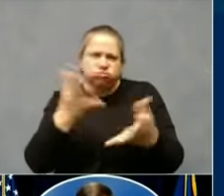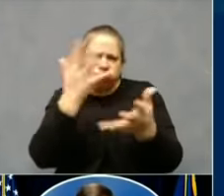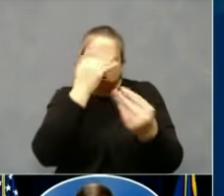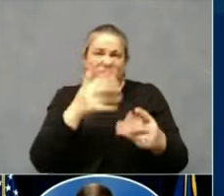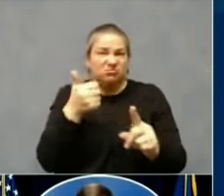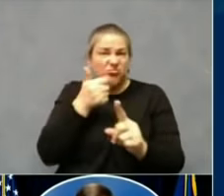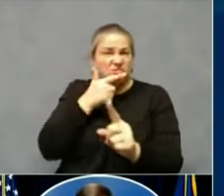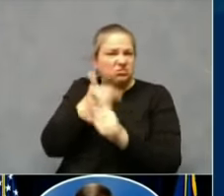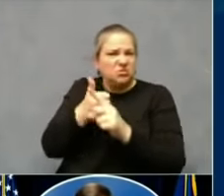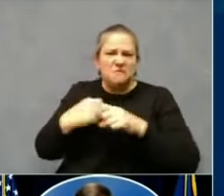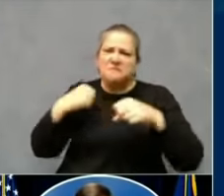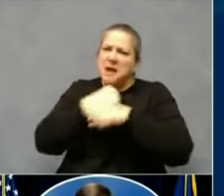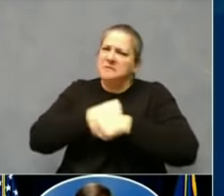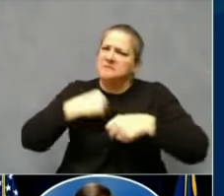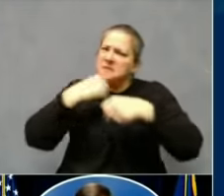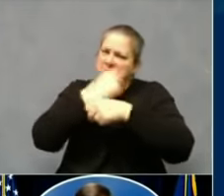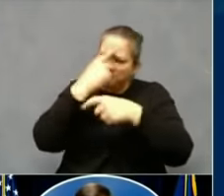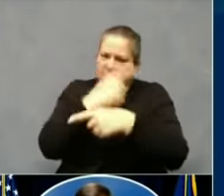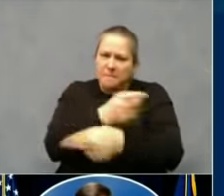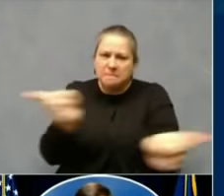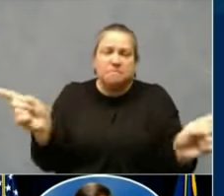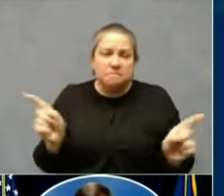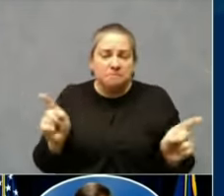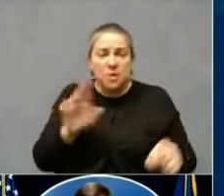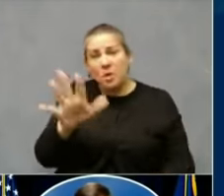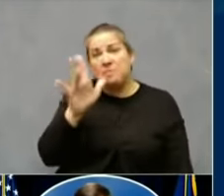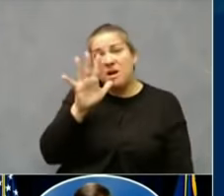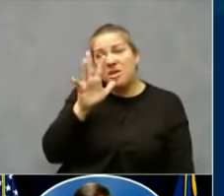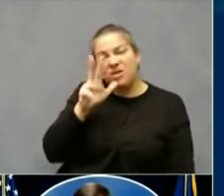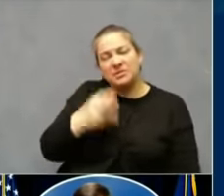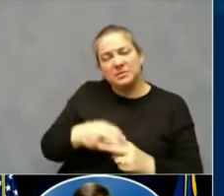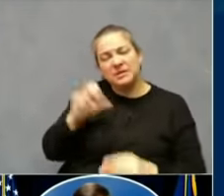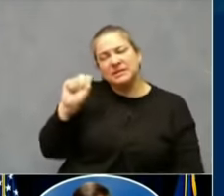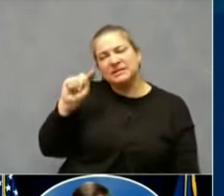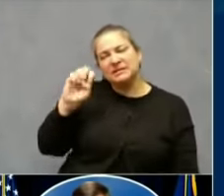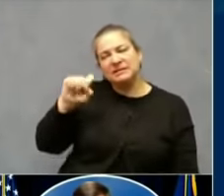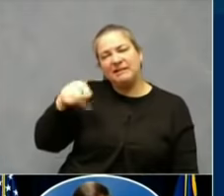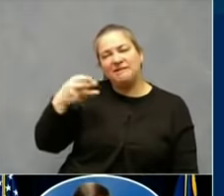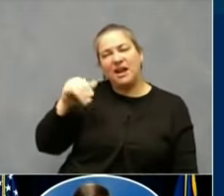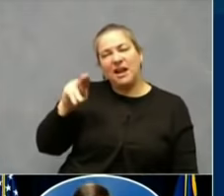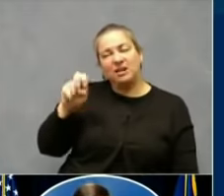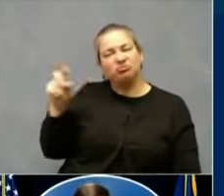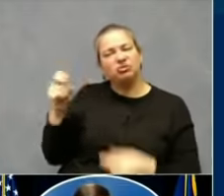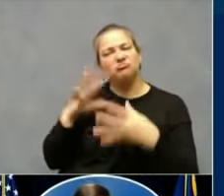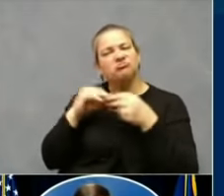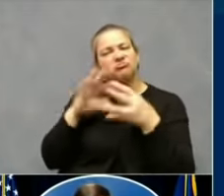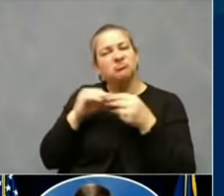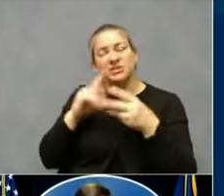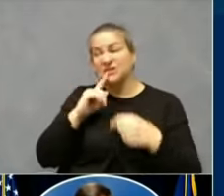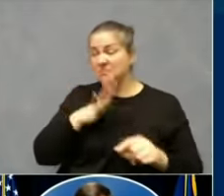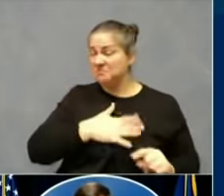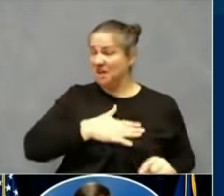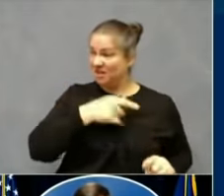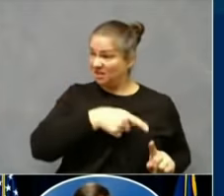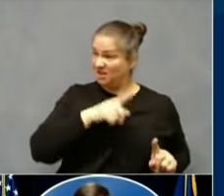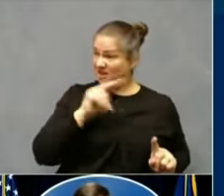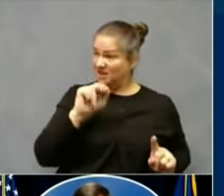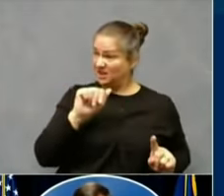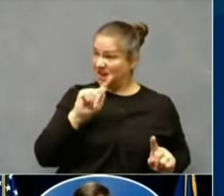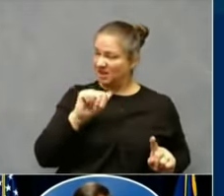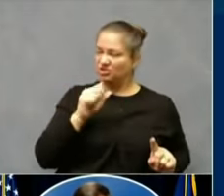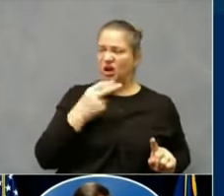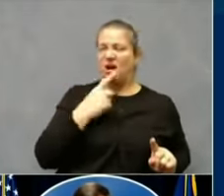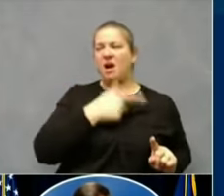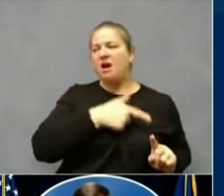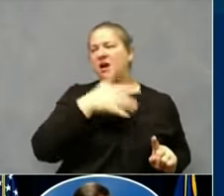Her mother, Stephanie Pace, shared with the New York Times that LaTosha was her bionic girl. LaTosha had two strokes, two